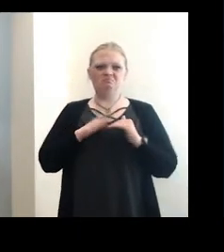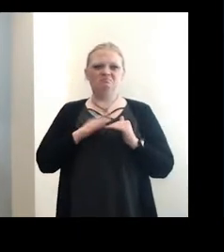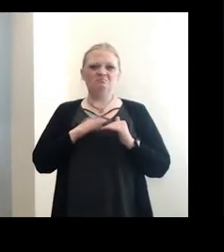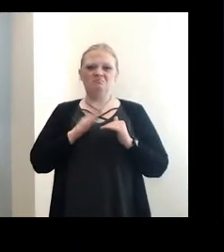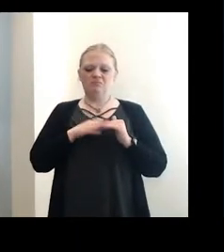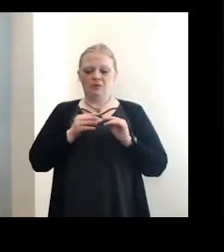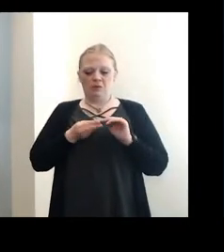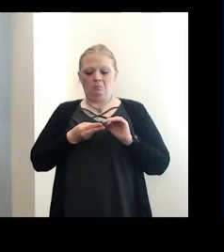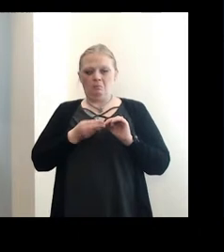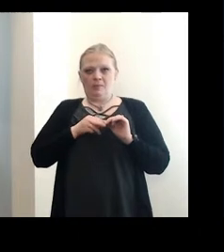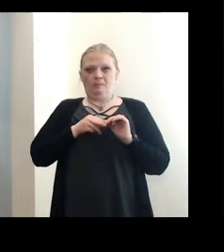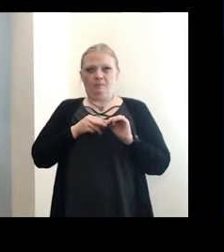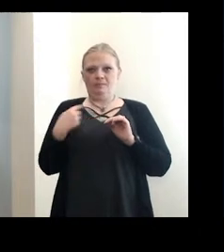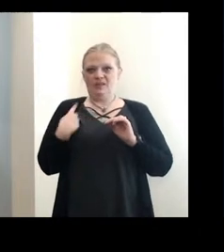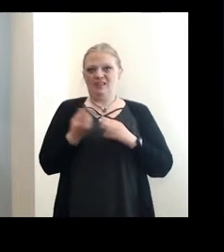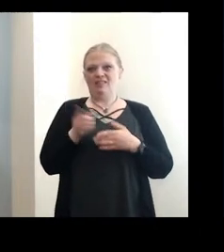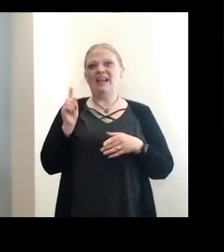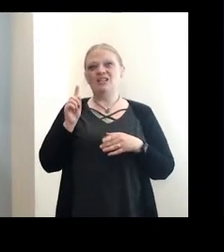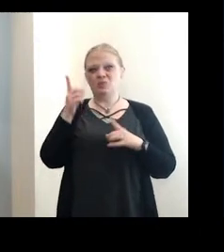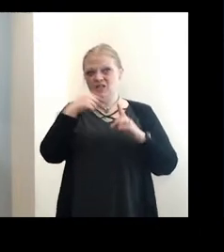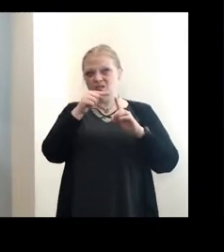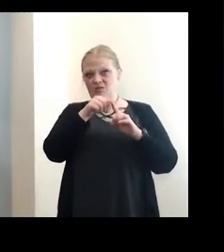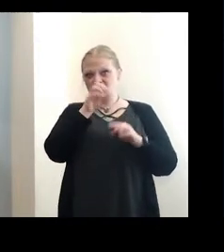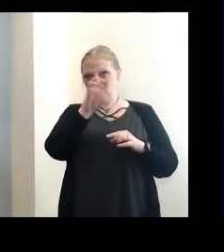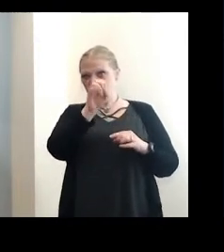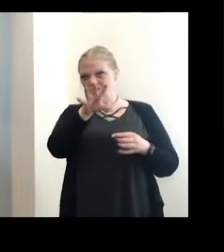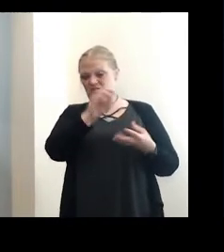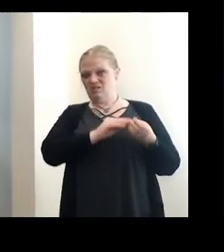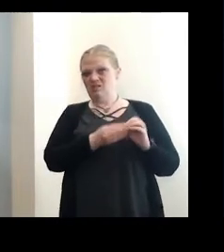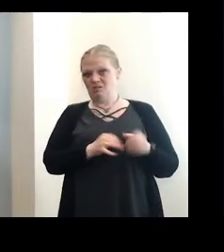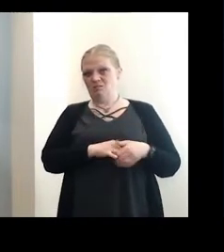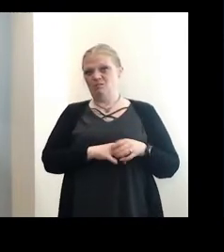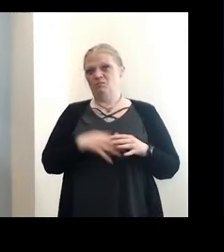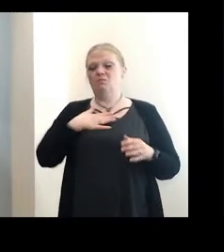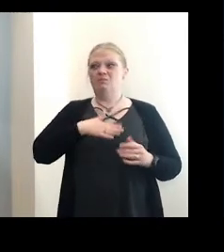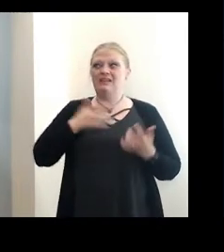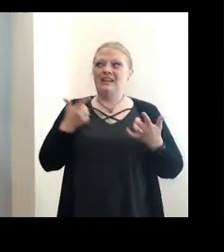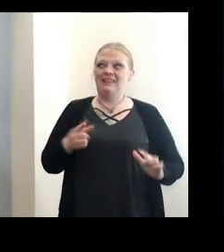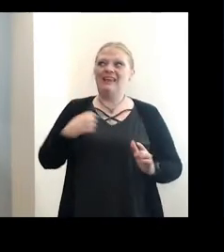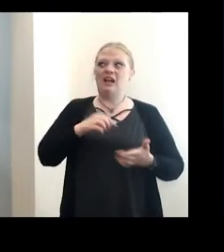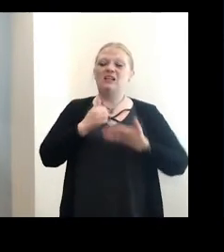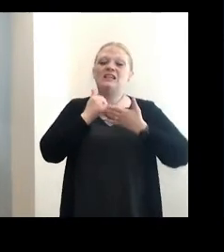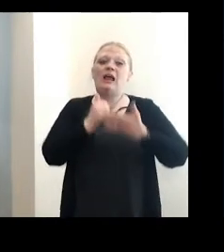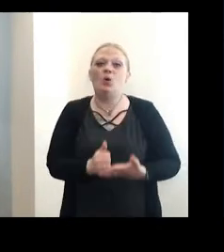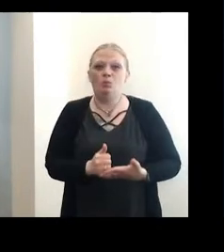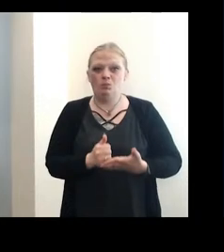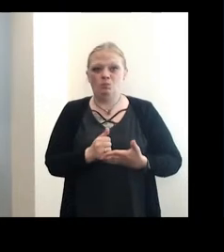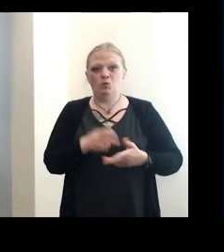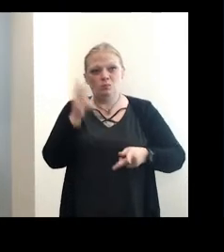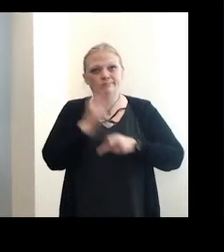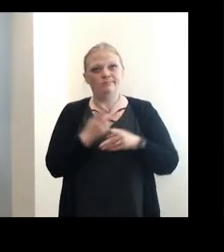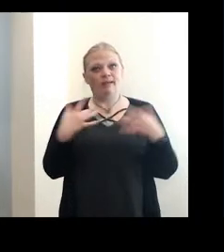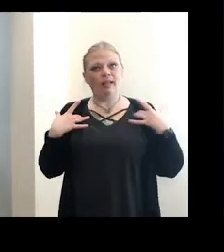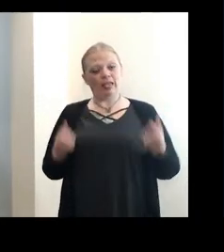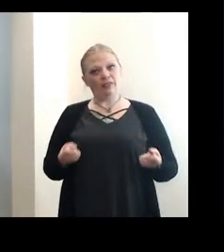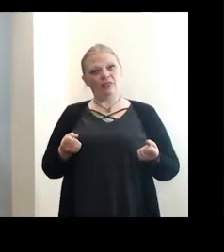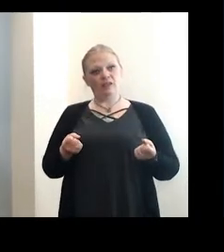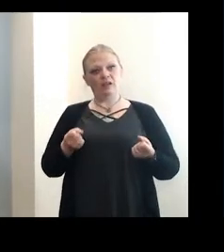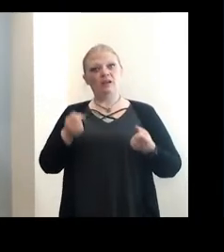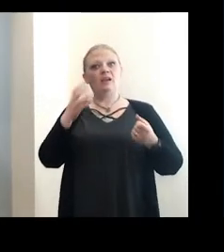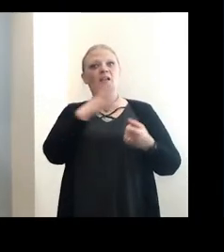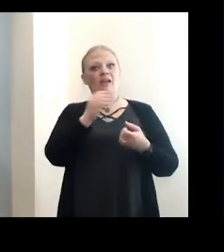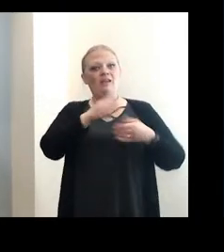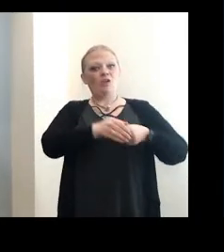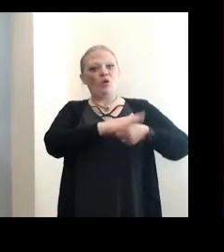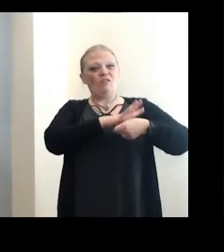increases since last week when I called out these numbers. So please let us help you stay healthy and keep our COVID-19 numbers